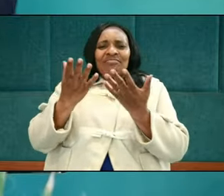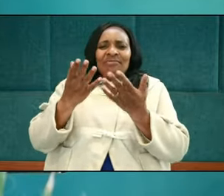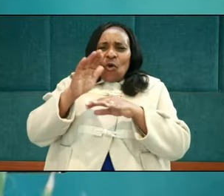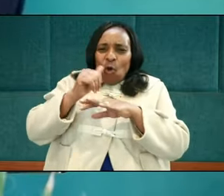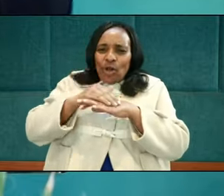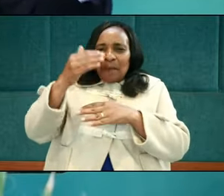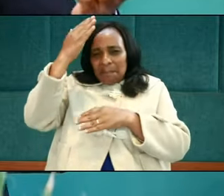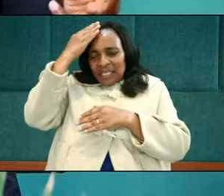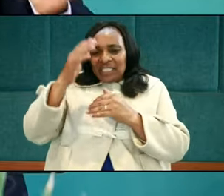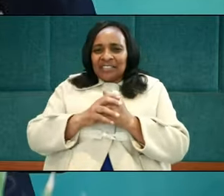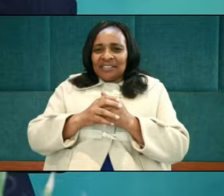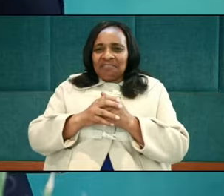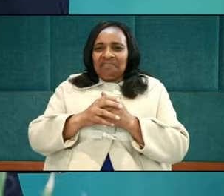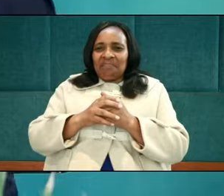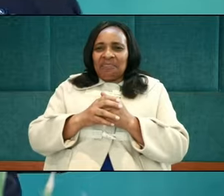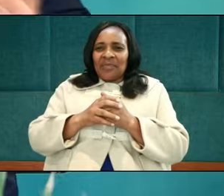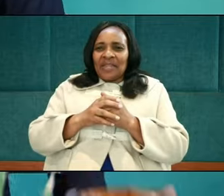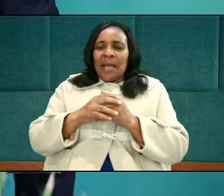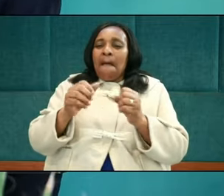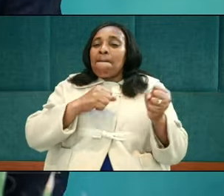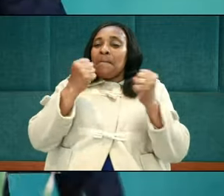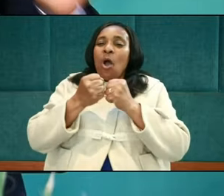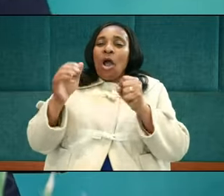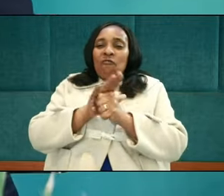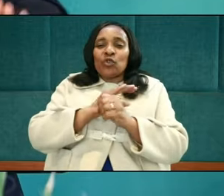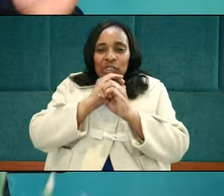called voluntary powerlessness.